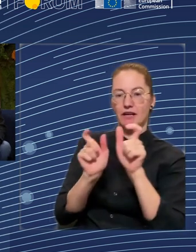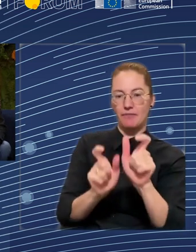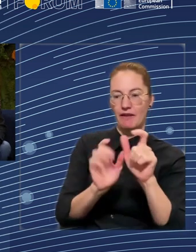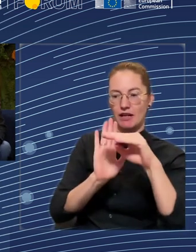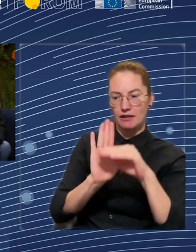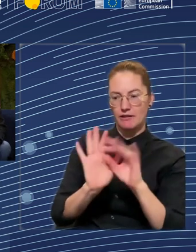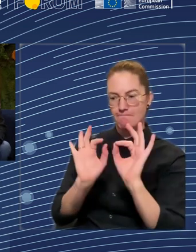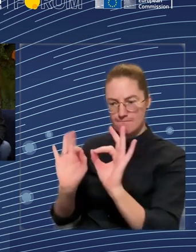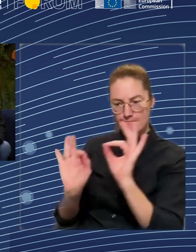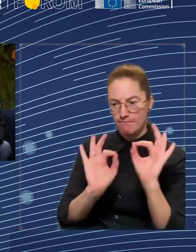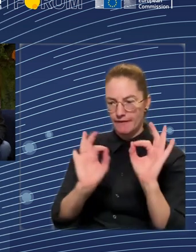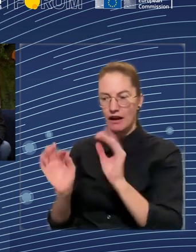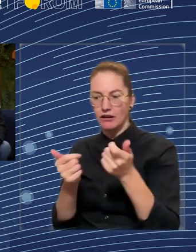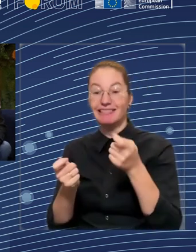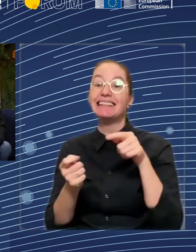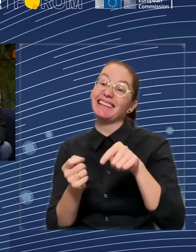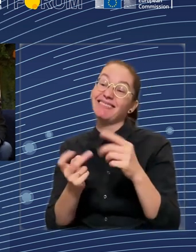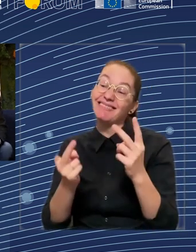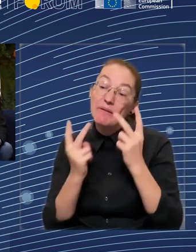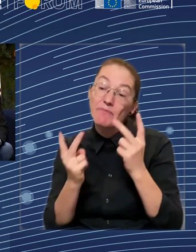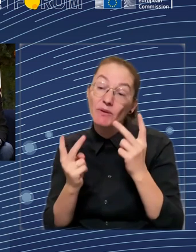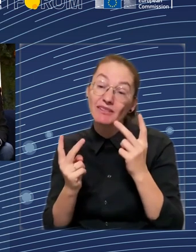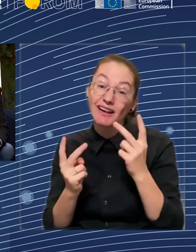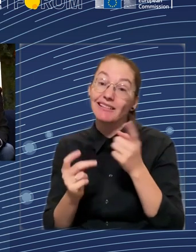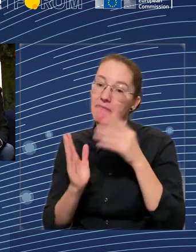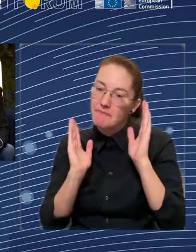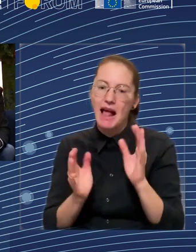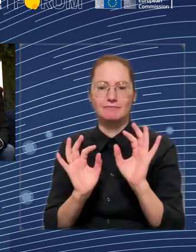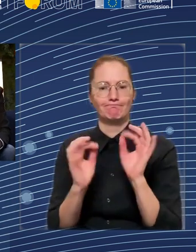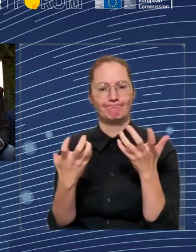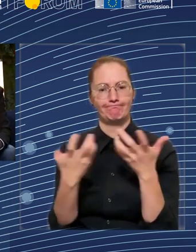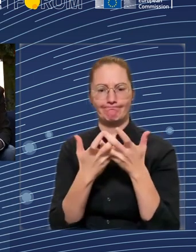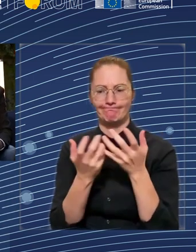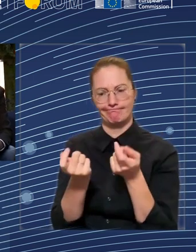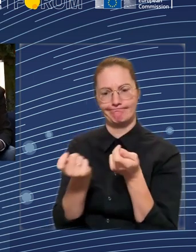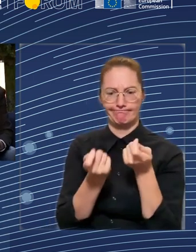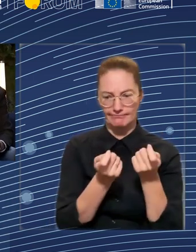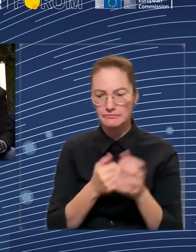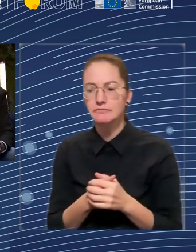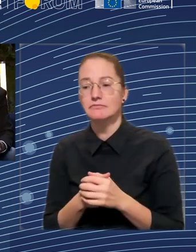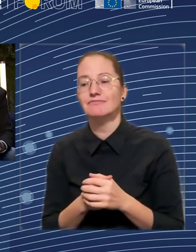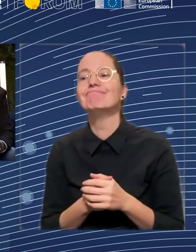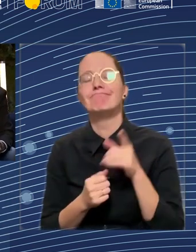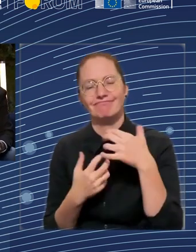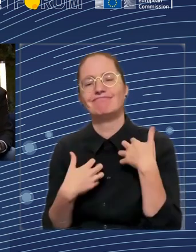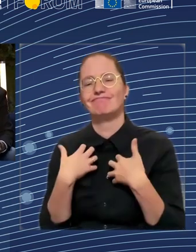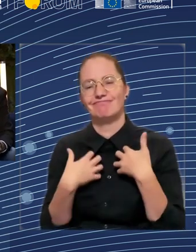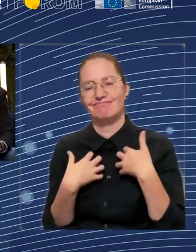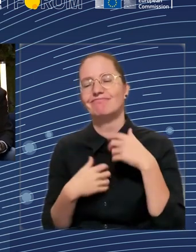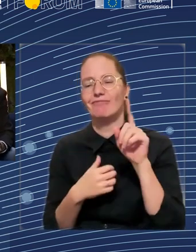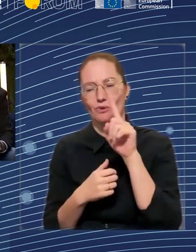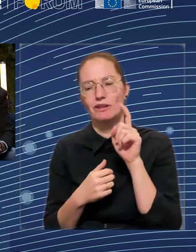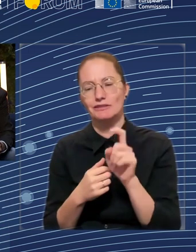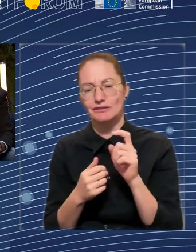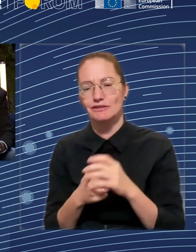or health inequalities are very, very seldom explained by how